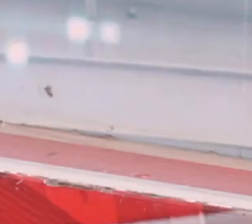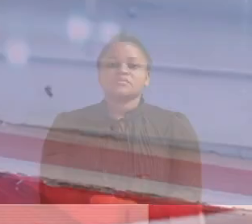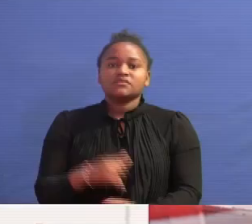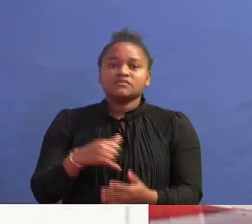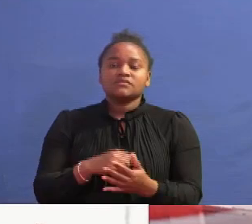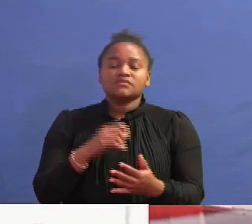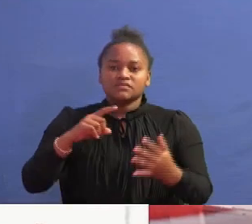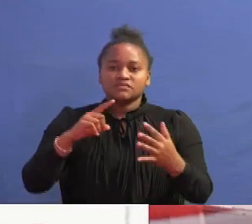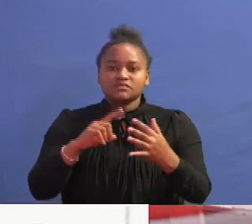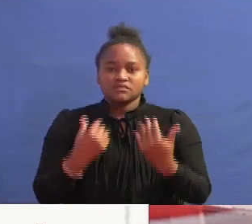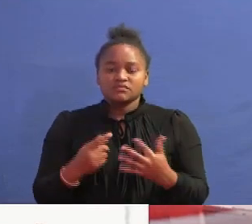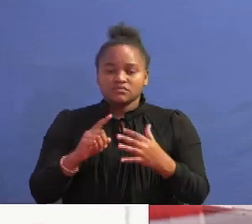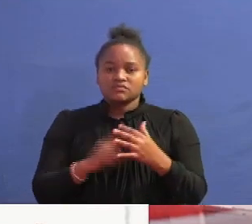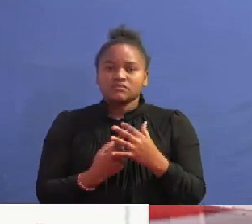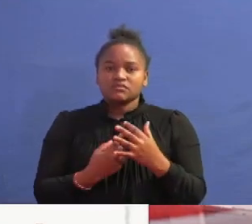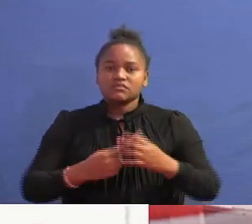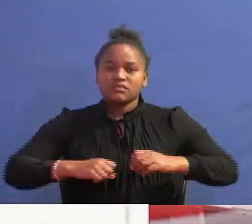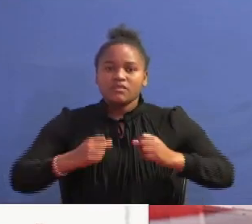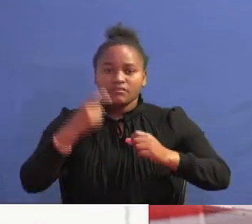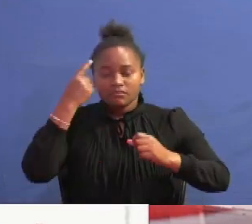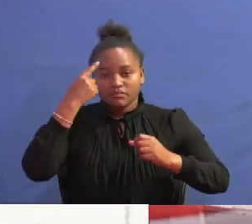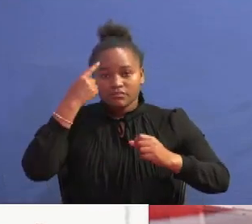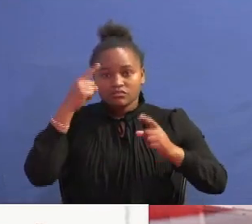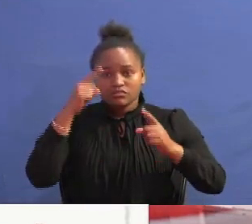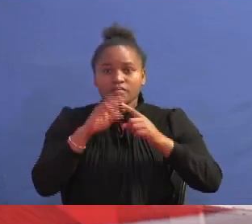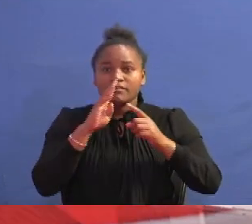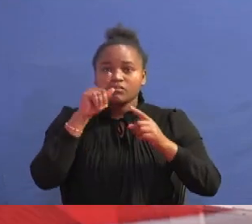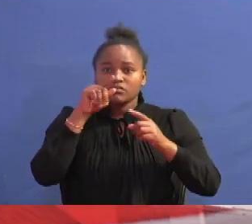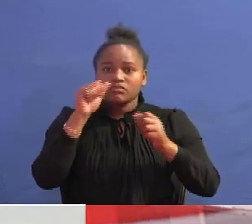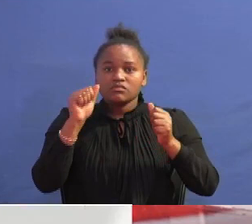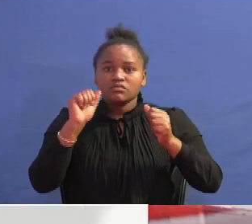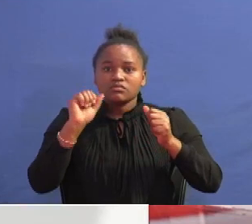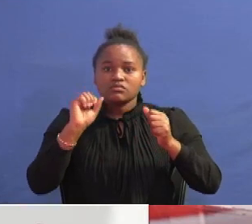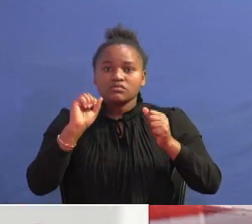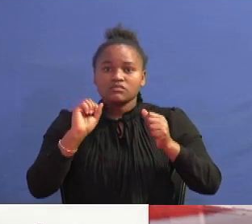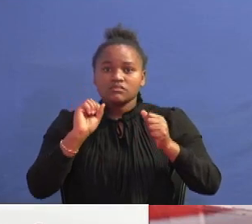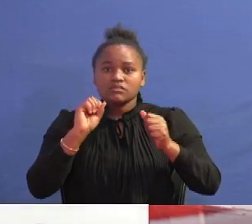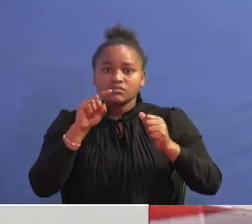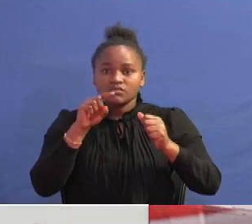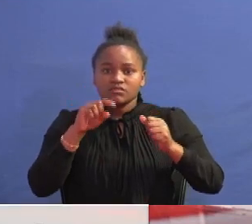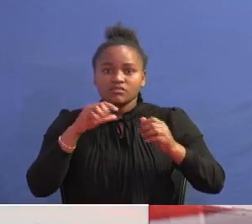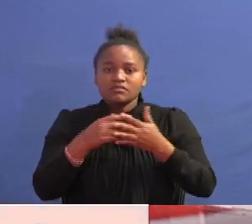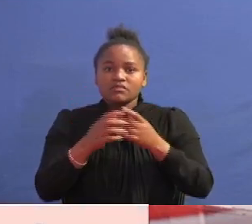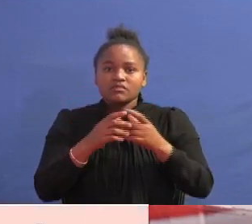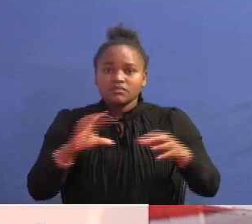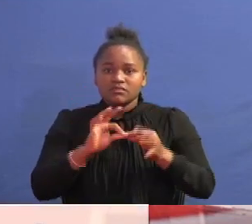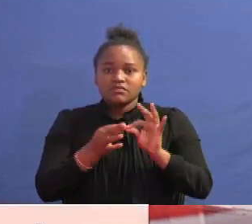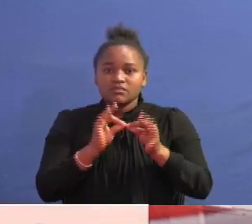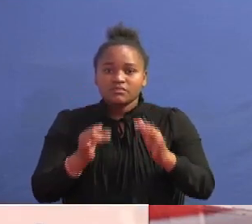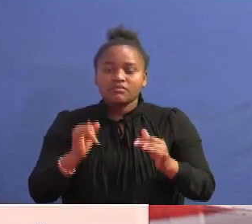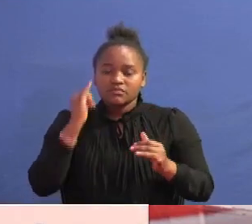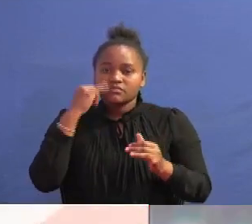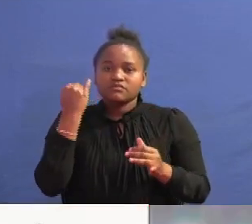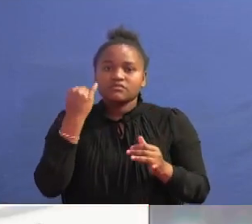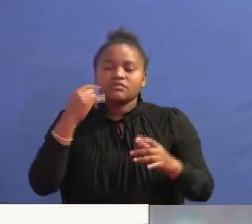It's take-off time. I'm glad to be your captain tonight. My co-captain is Joy Mtava. Well, we begin our bulletin